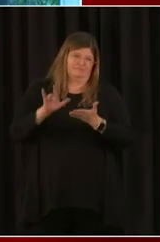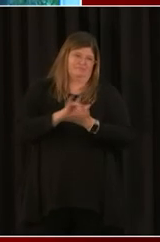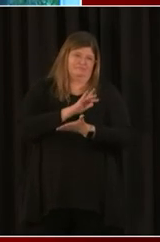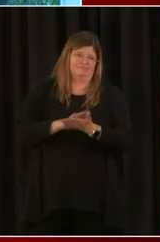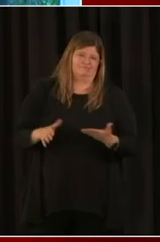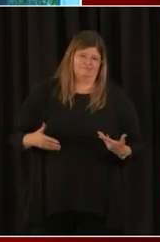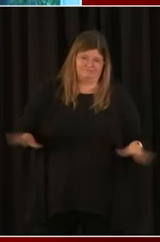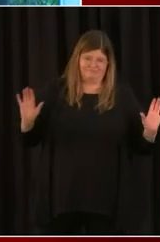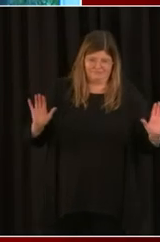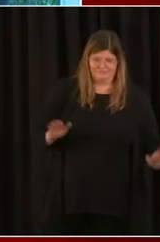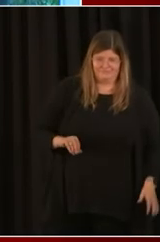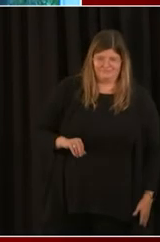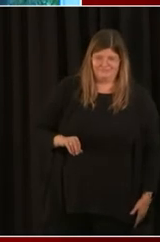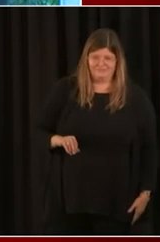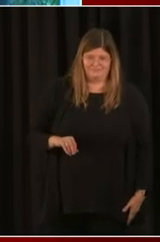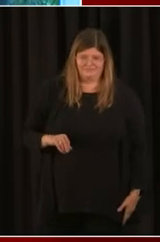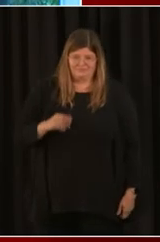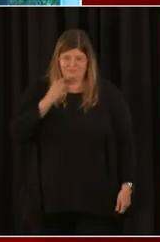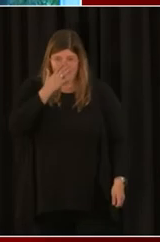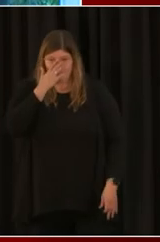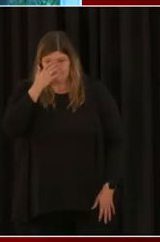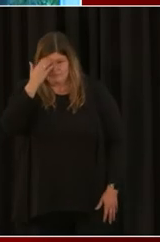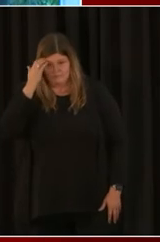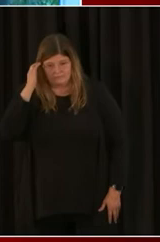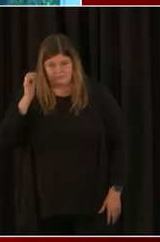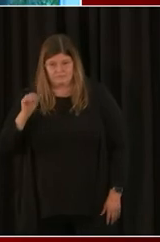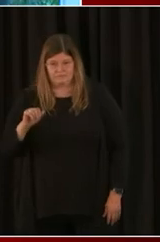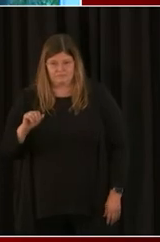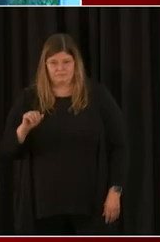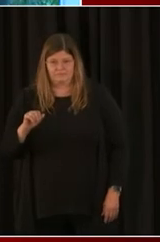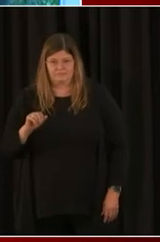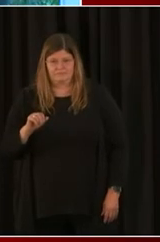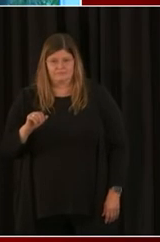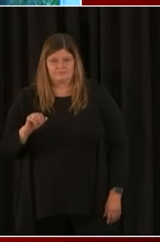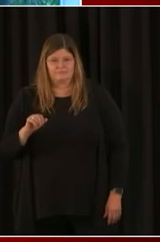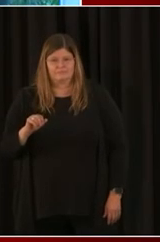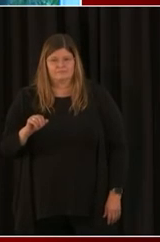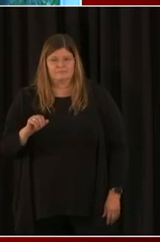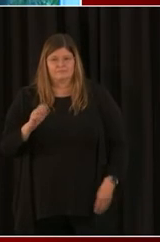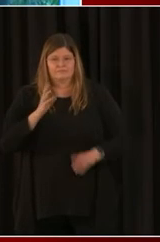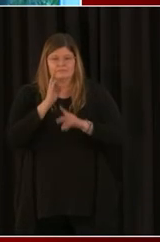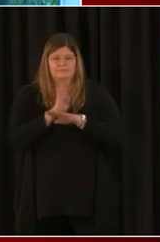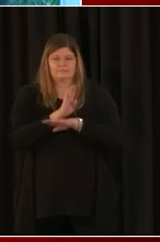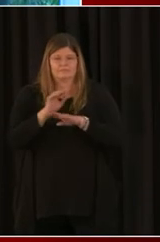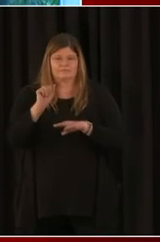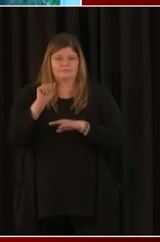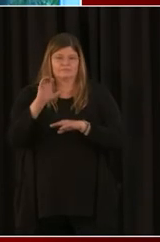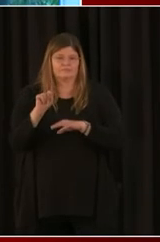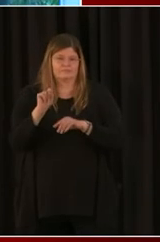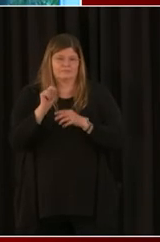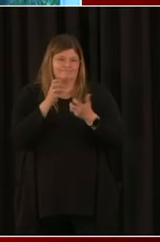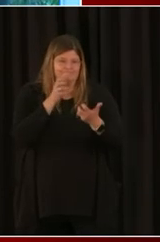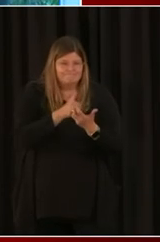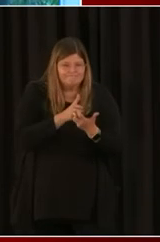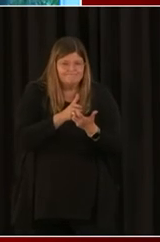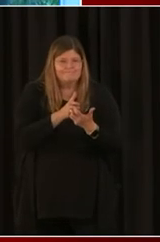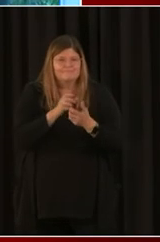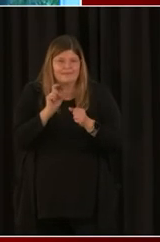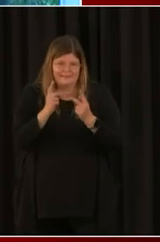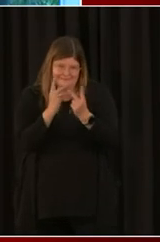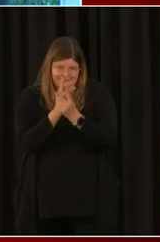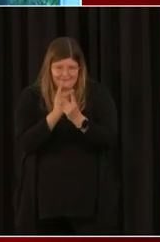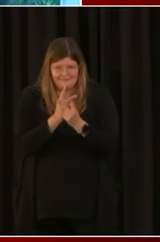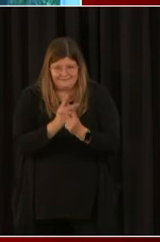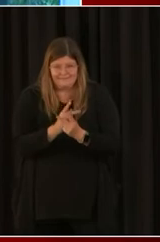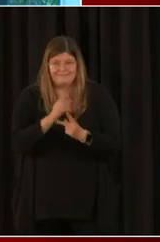to take a blanket lien on the business assets of the company. If you have an EIDL loan, the SBA will